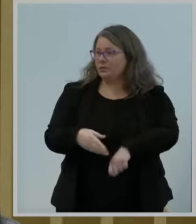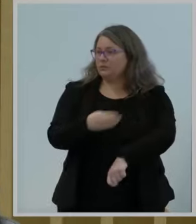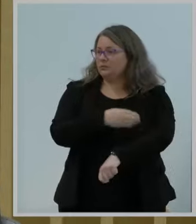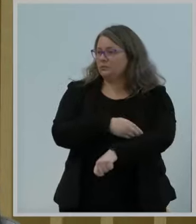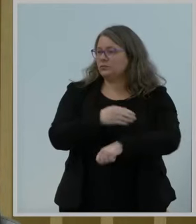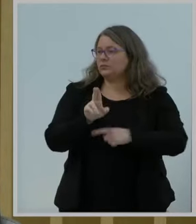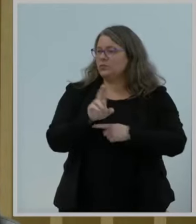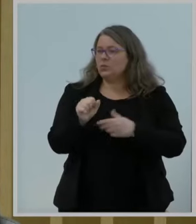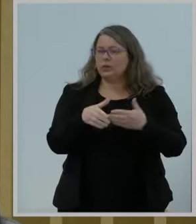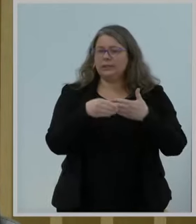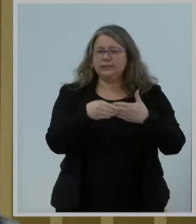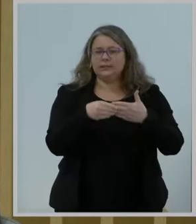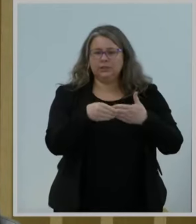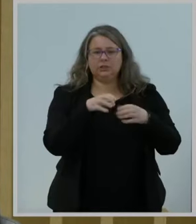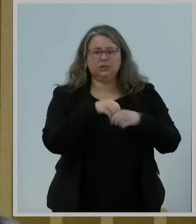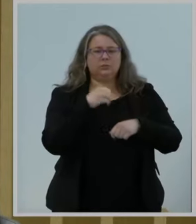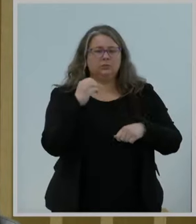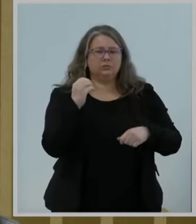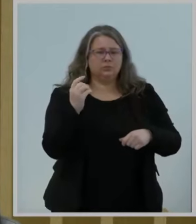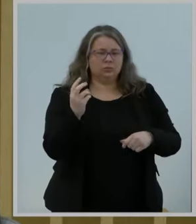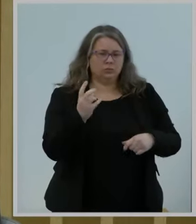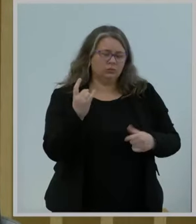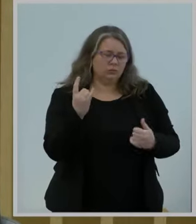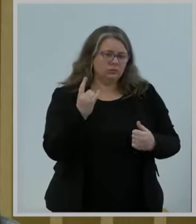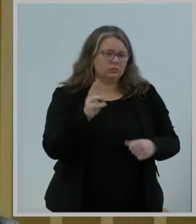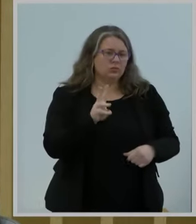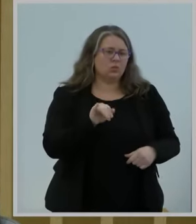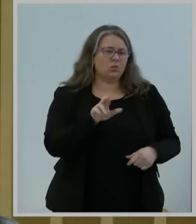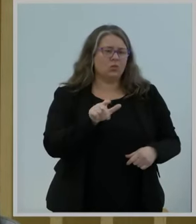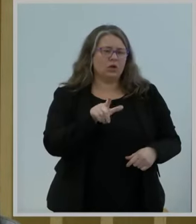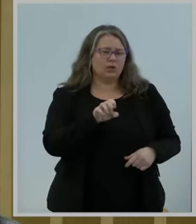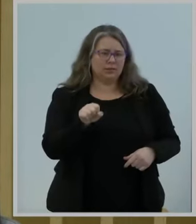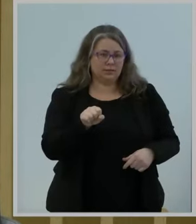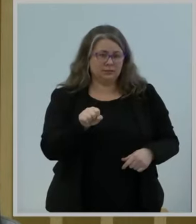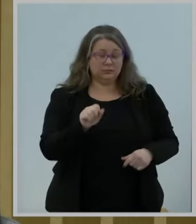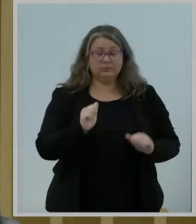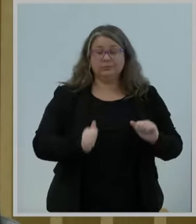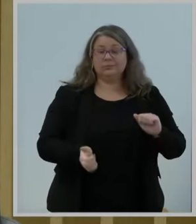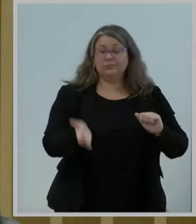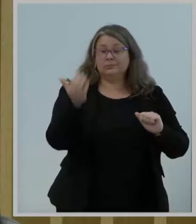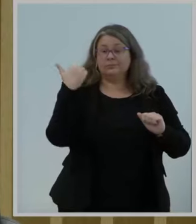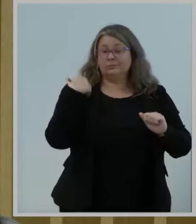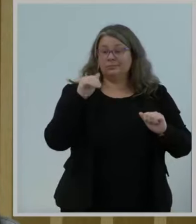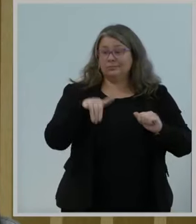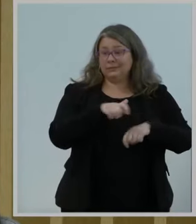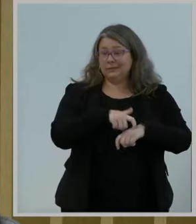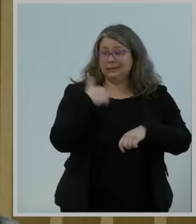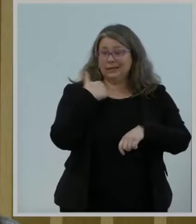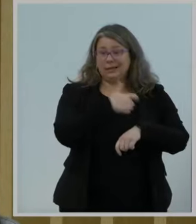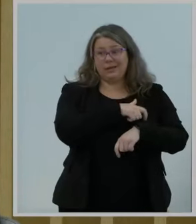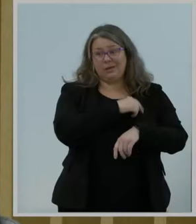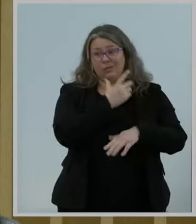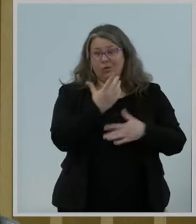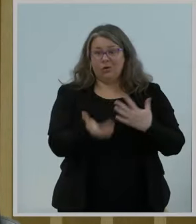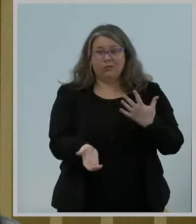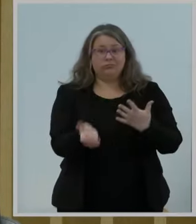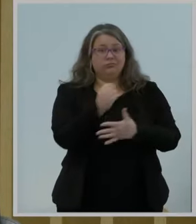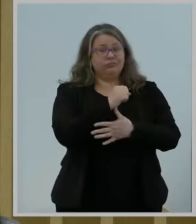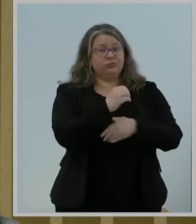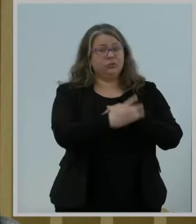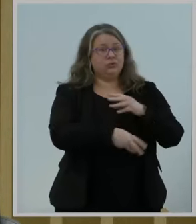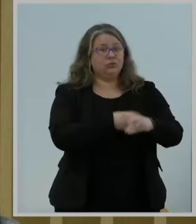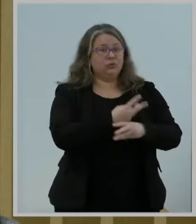then, we led the world in opening up the full six gigahertz band for next-generation unlicensed use.